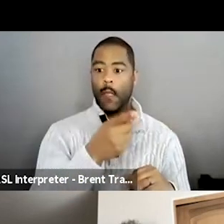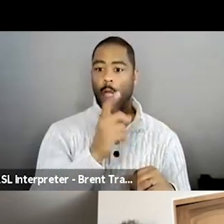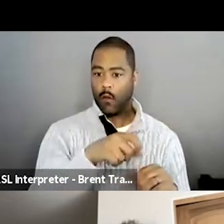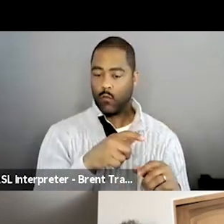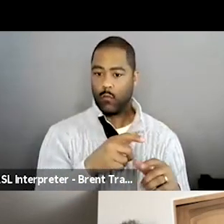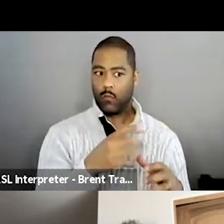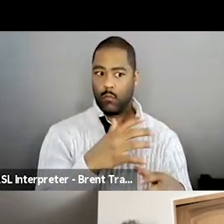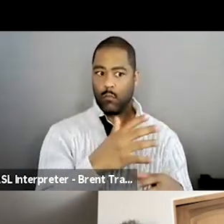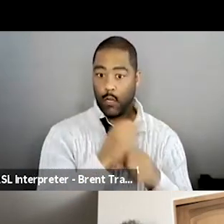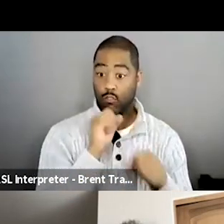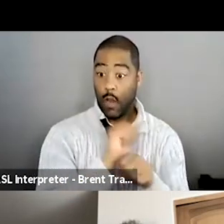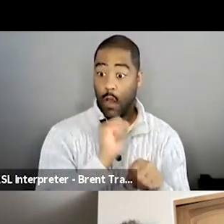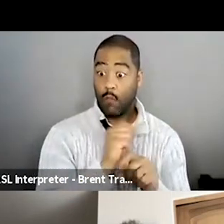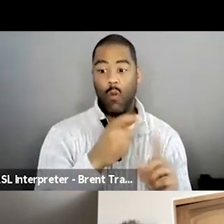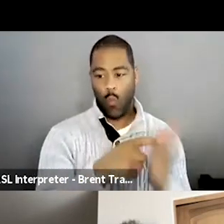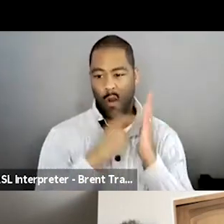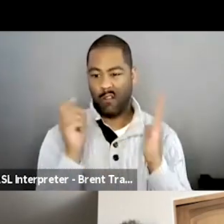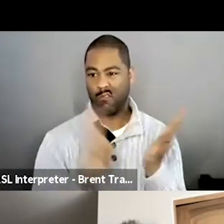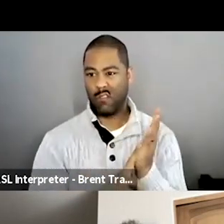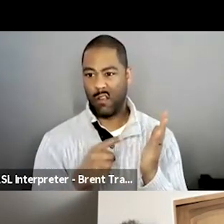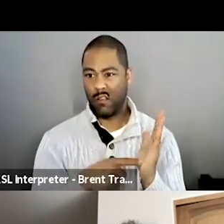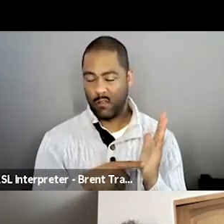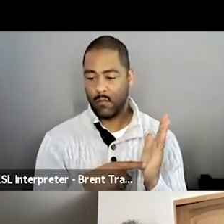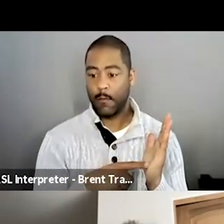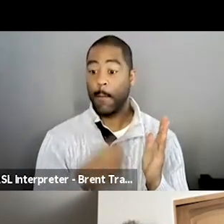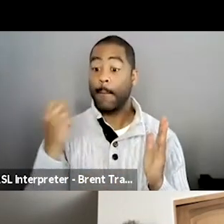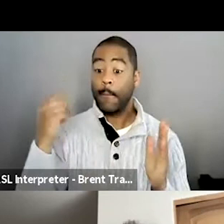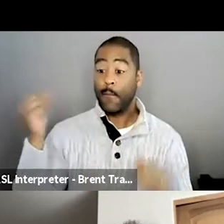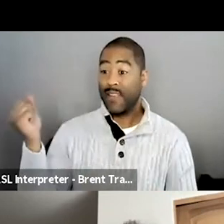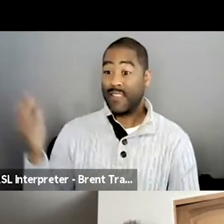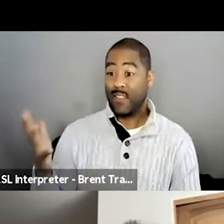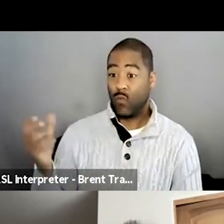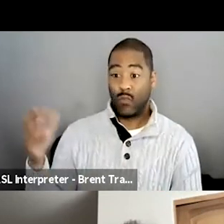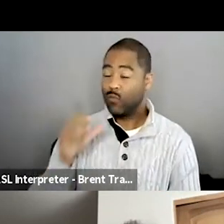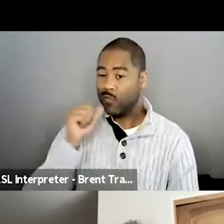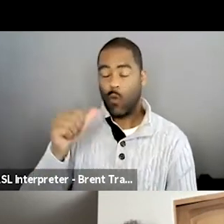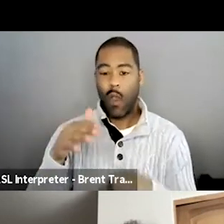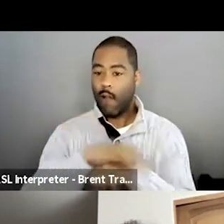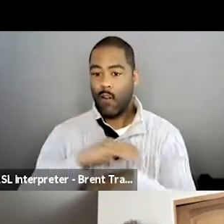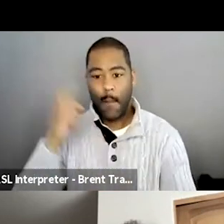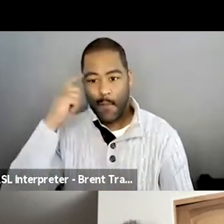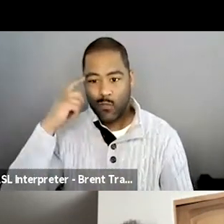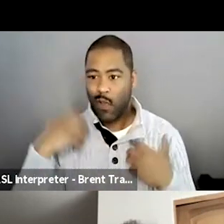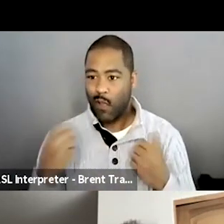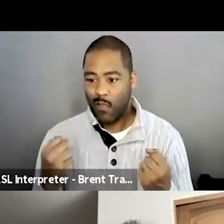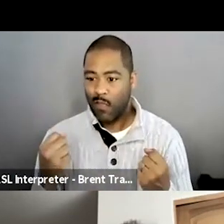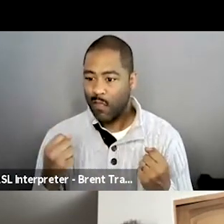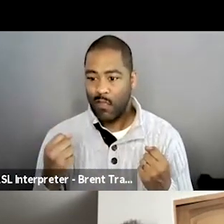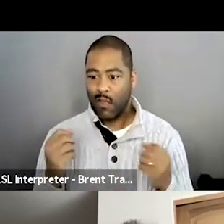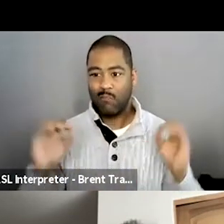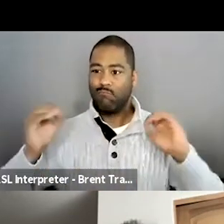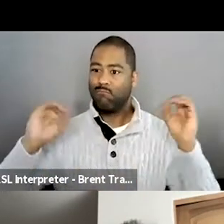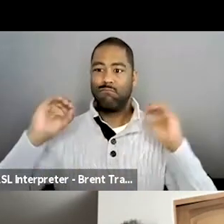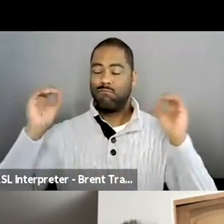most insurances from the casino industry didn't cover, um, mental, um, or mental health, which is still a current